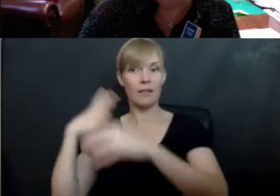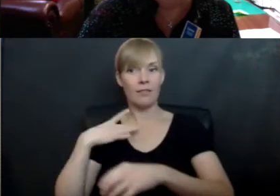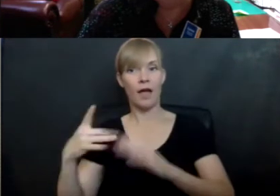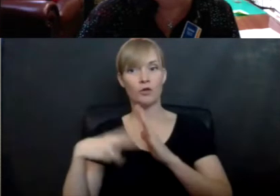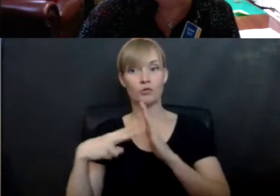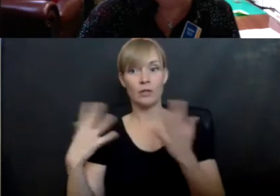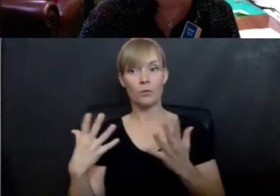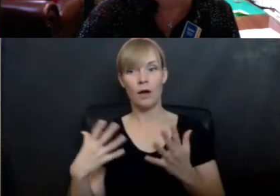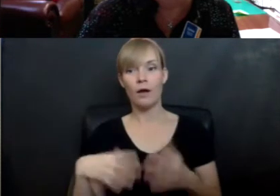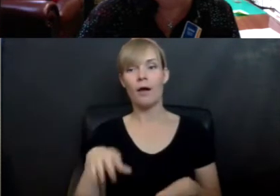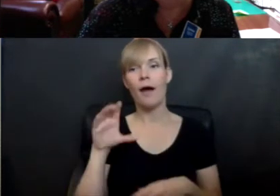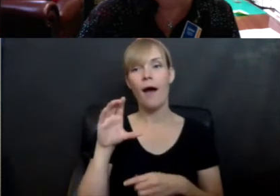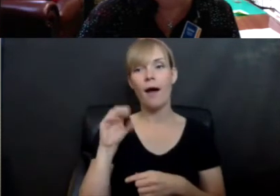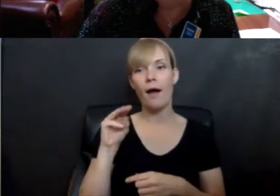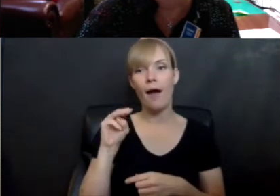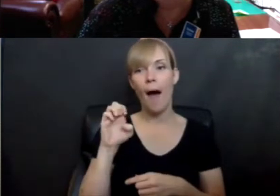Comet books.